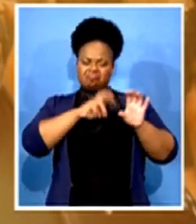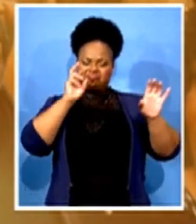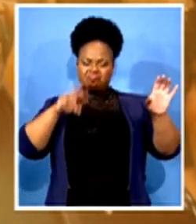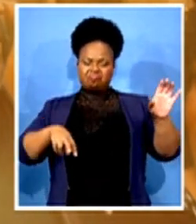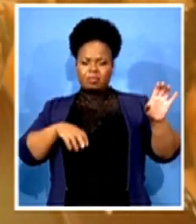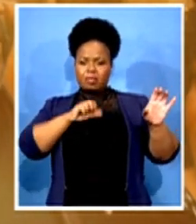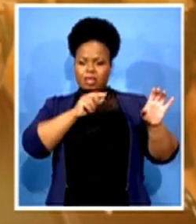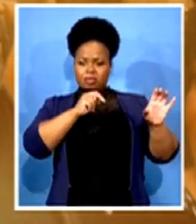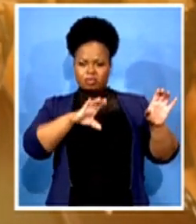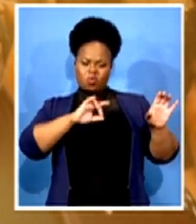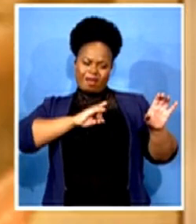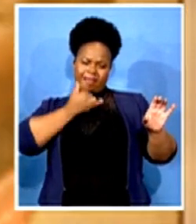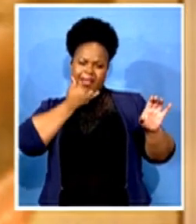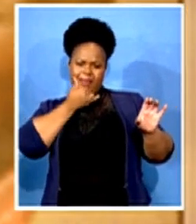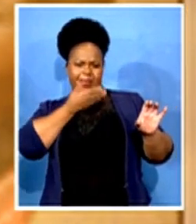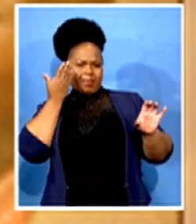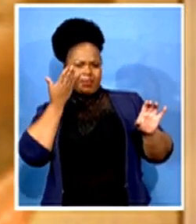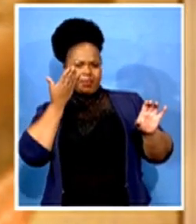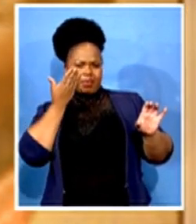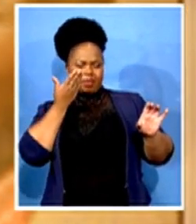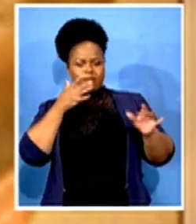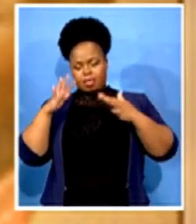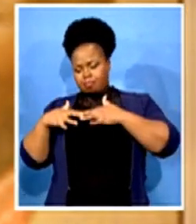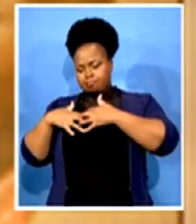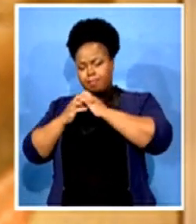formed a group with other leaders.